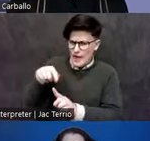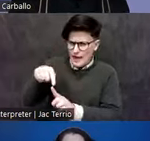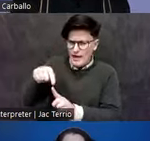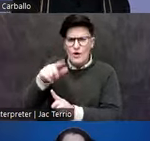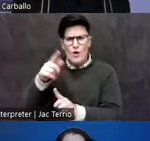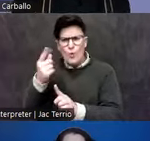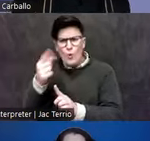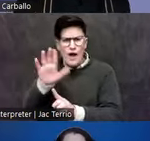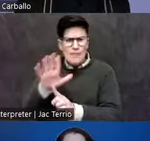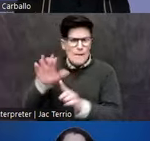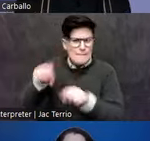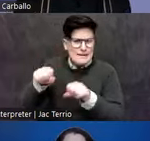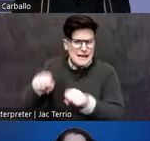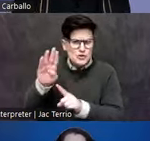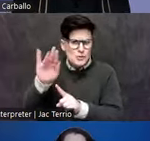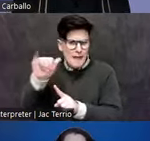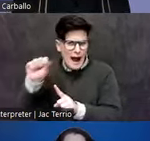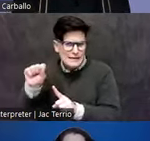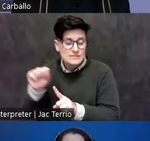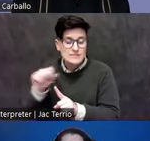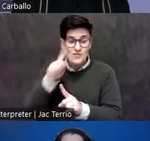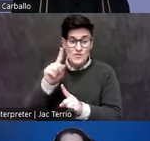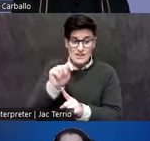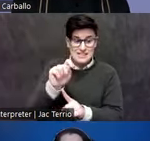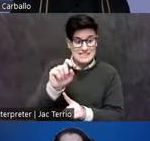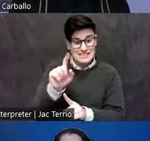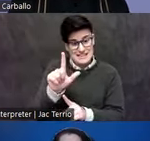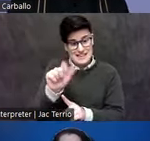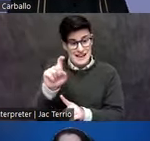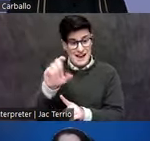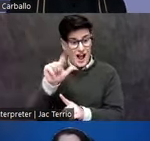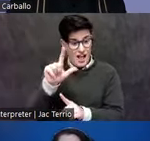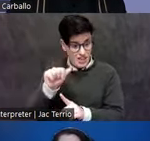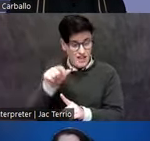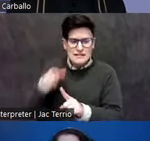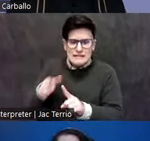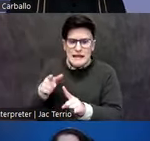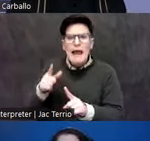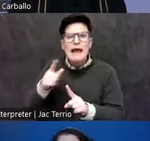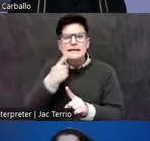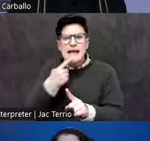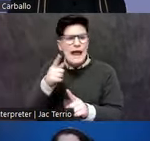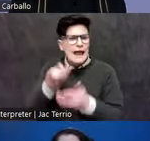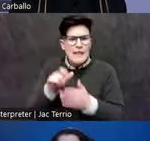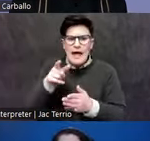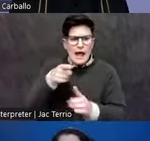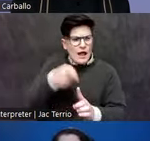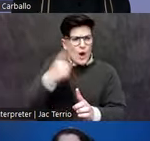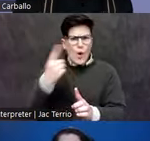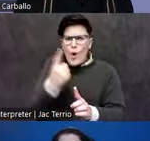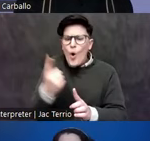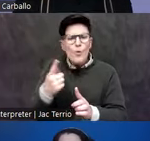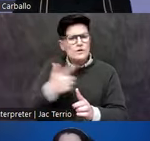biases. And in the case of Tlaxcala, they were making the claim in the 16th century that they had always been loyal allies